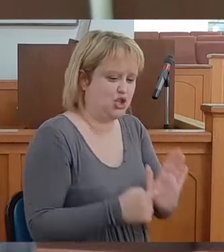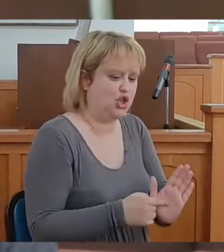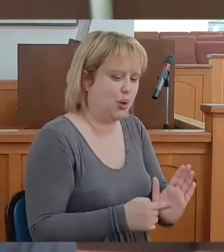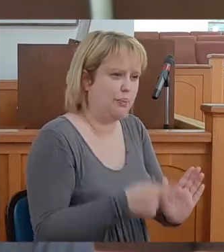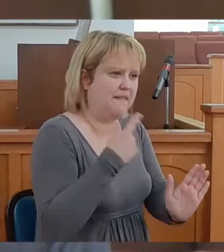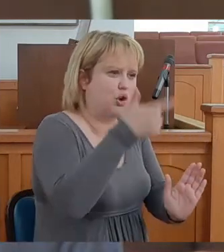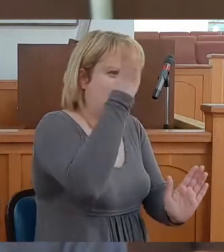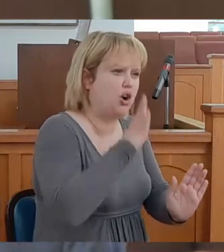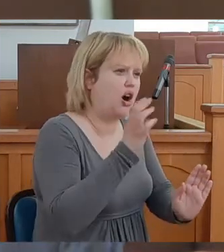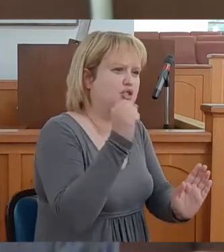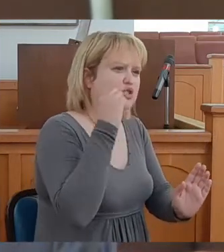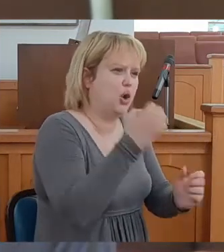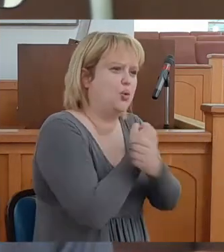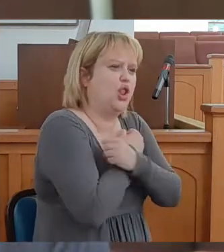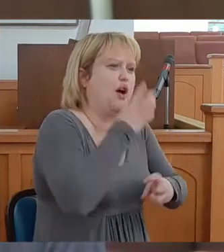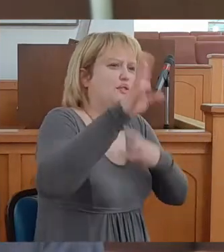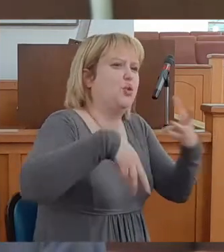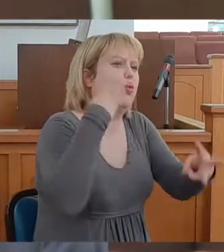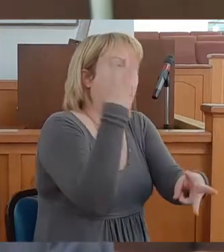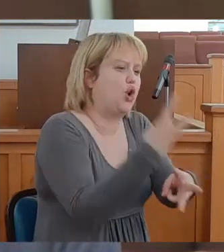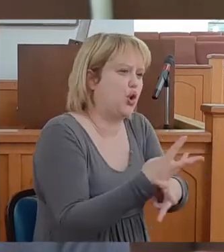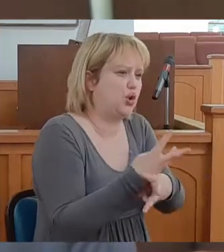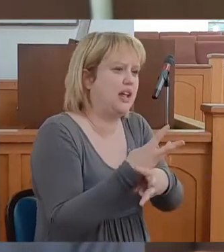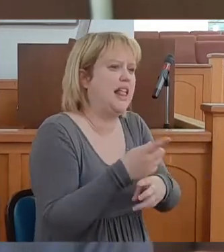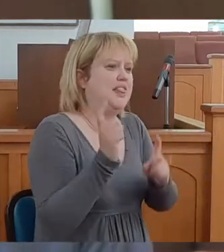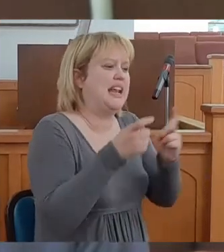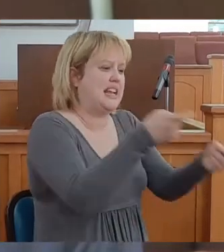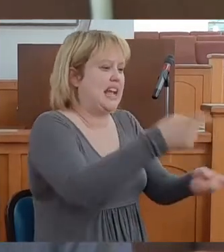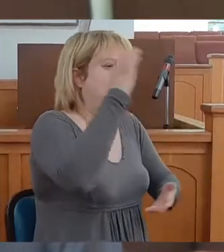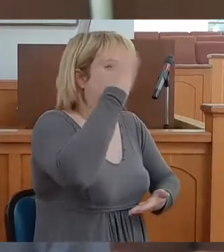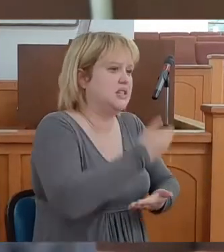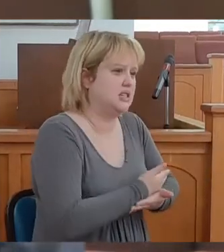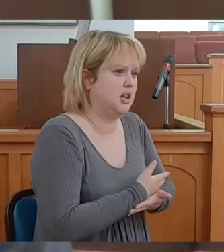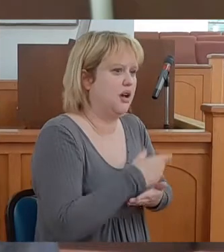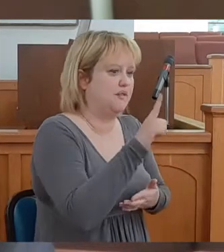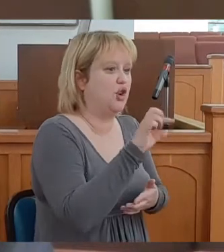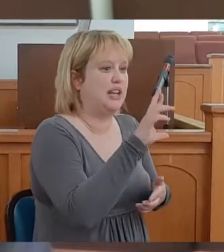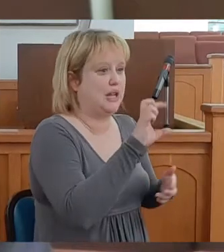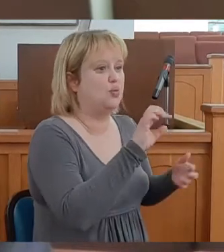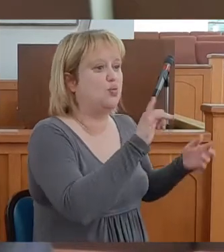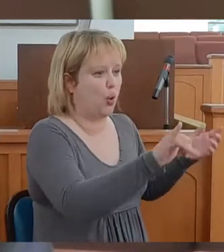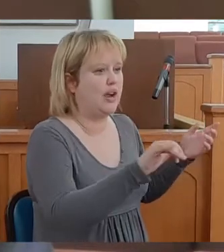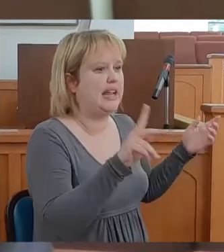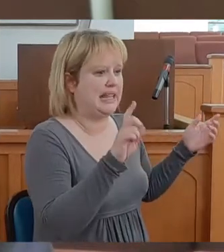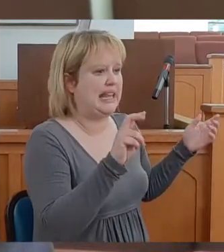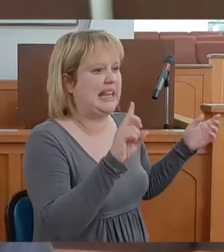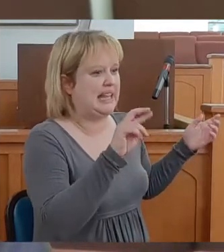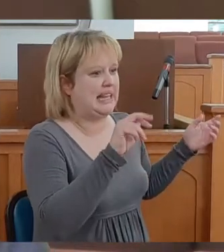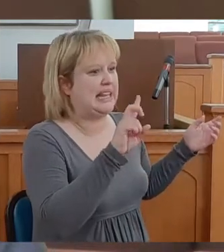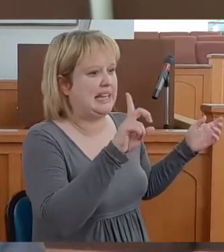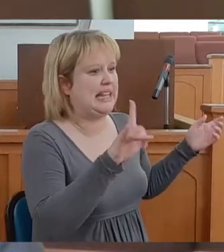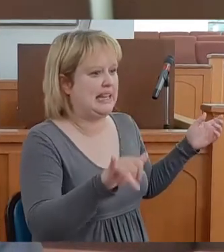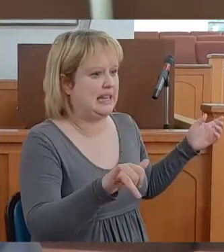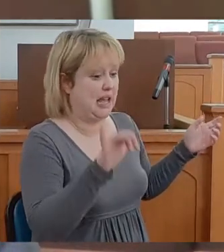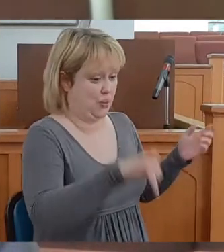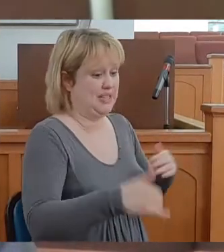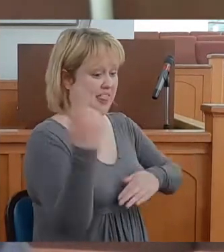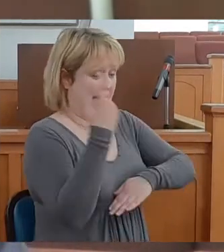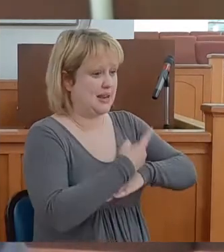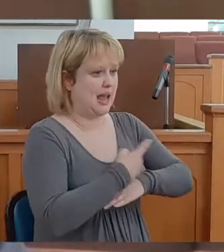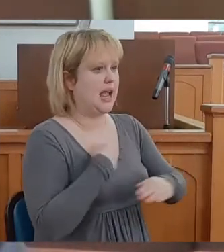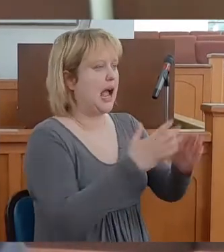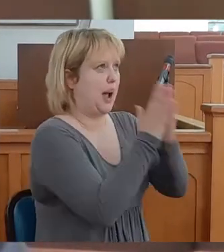me, God so loved the world, that he gave his son for Leroy Kennedy. And it was that day